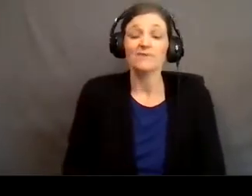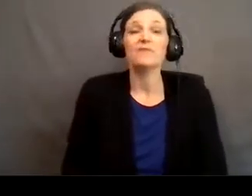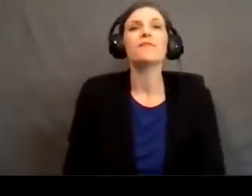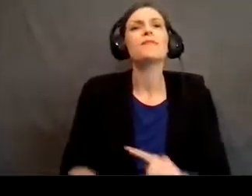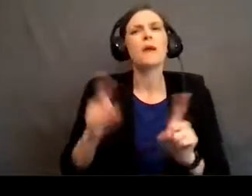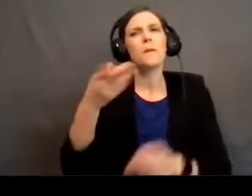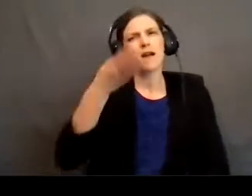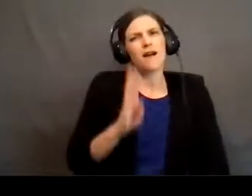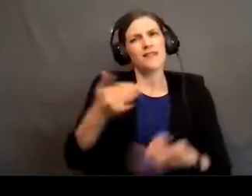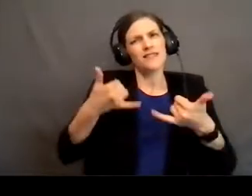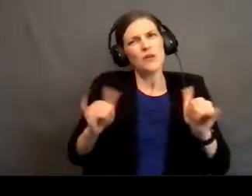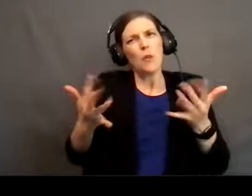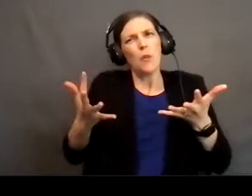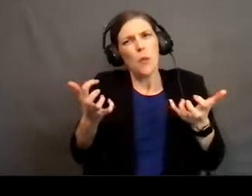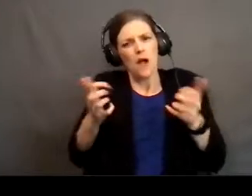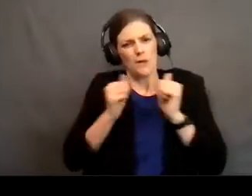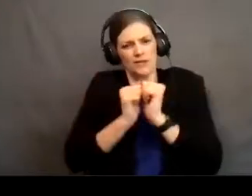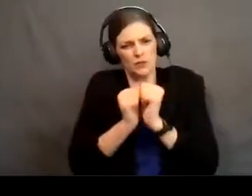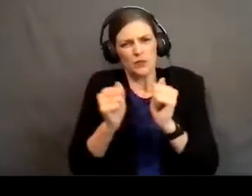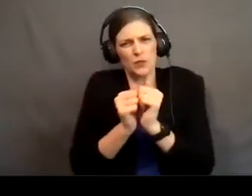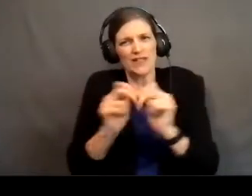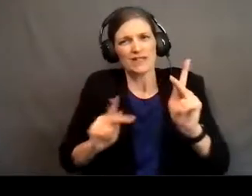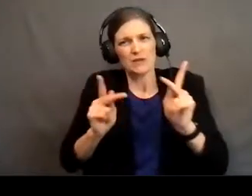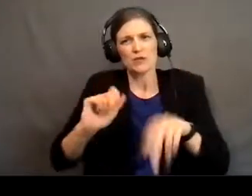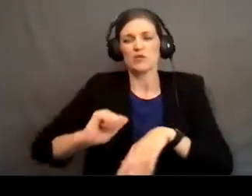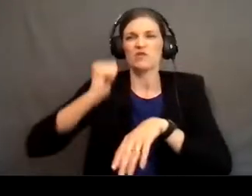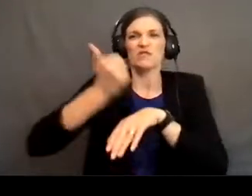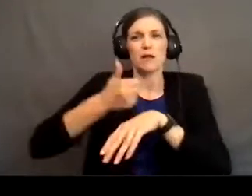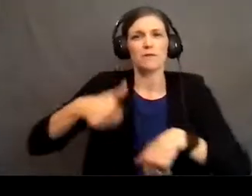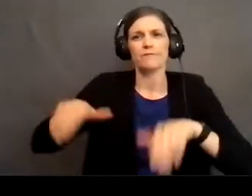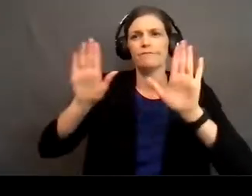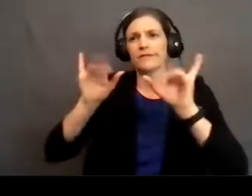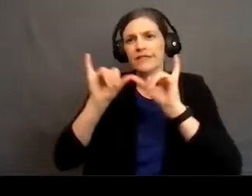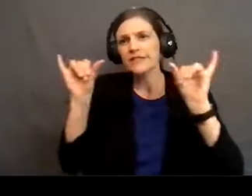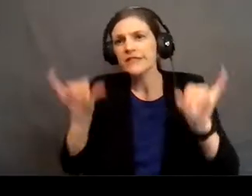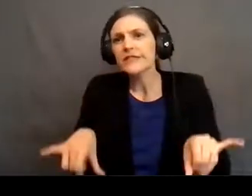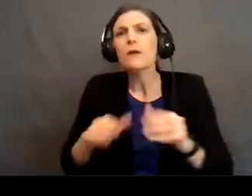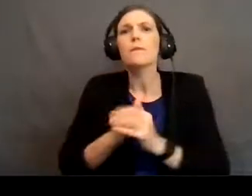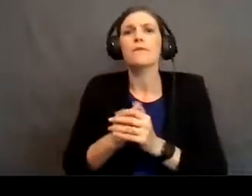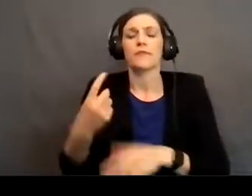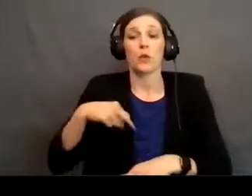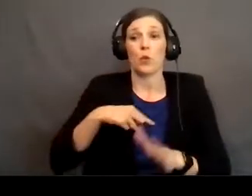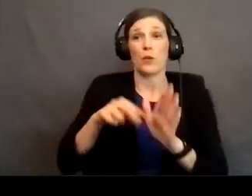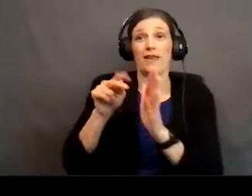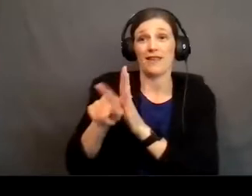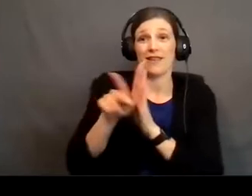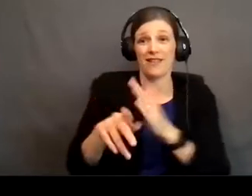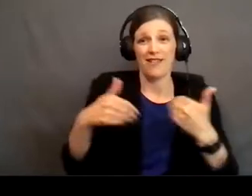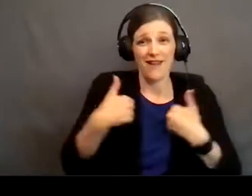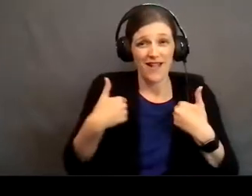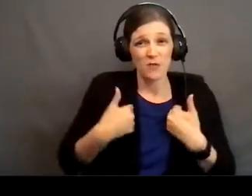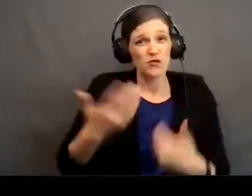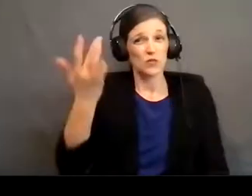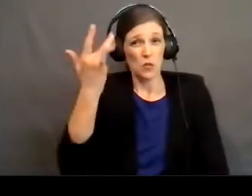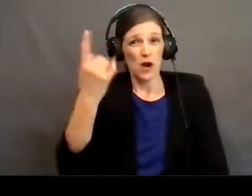still wanted to be with His people so He set up these sacrificial systems where we kill animals so that